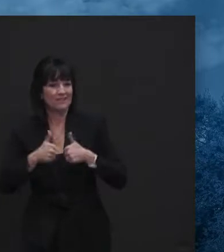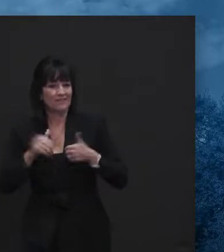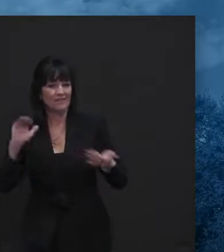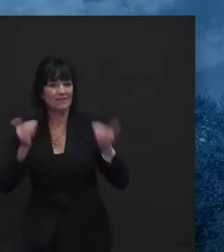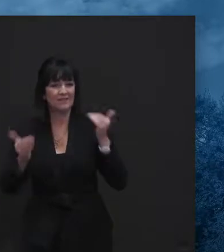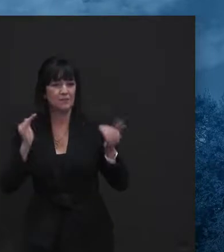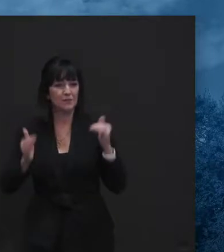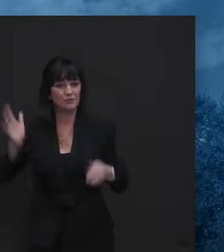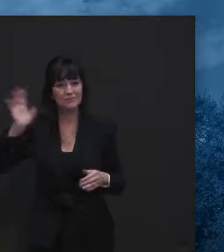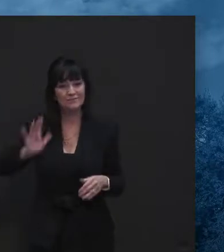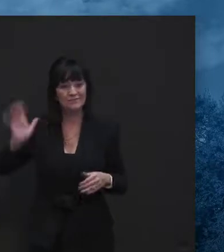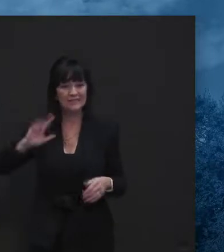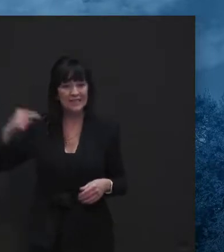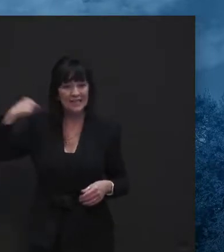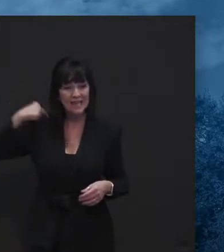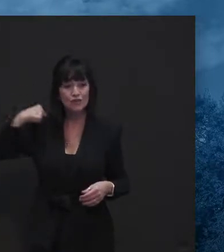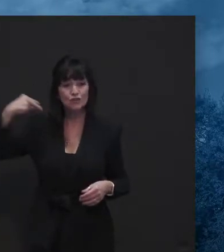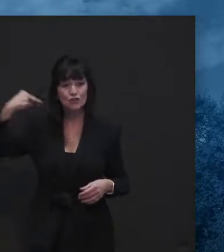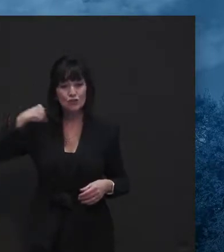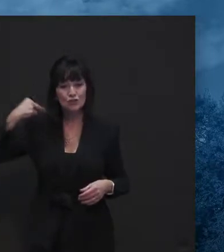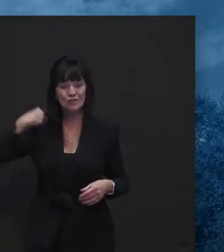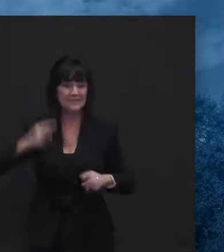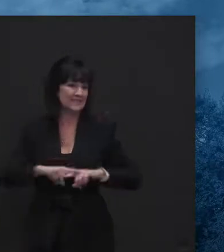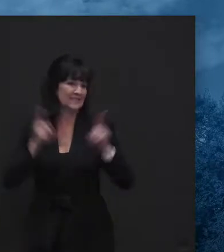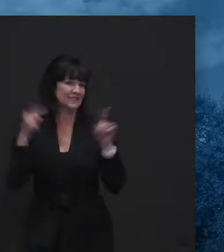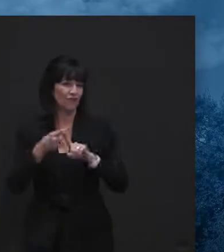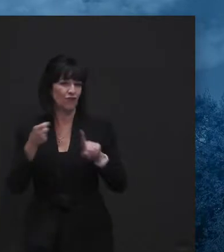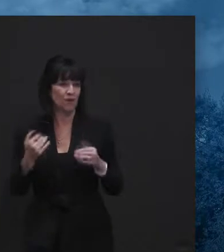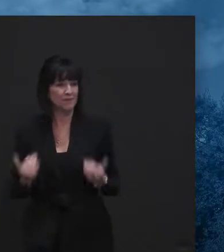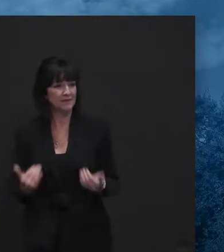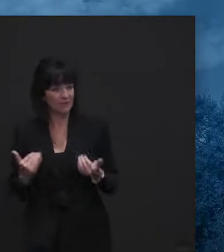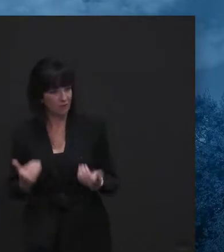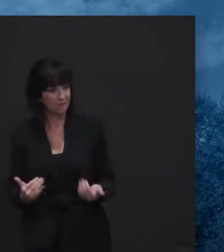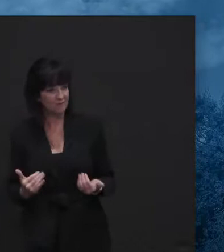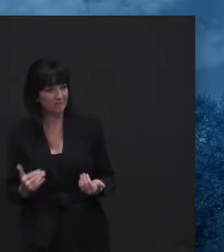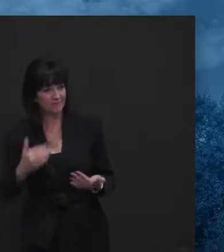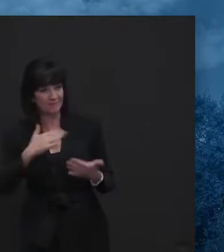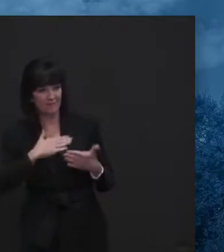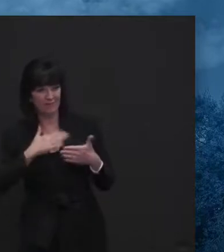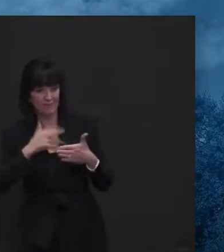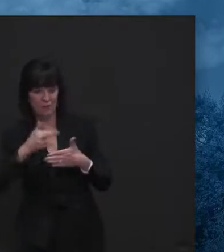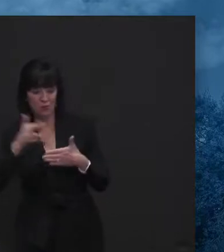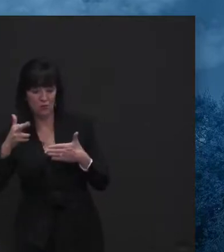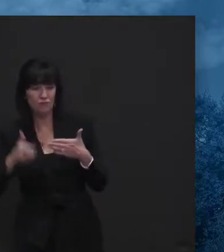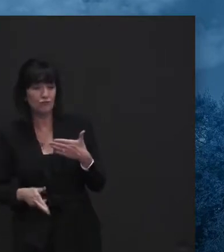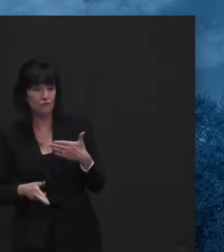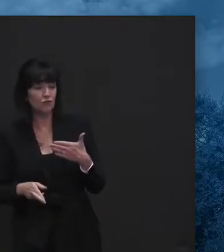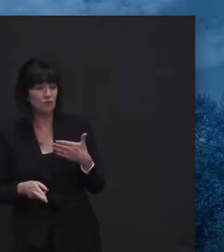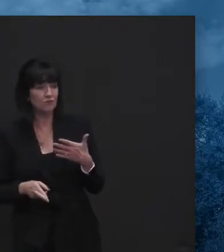can in the messaging and, and all the rest and in the result. Um,